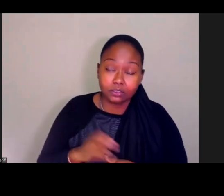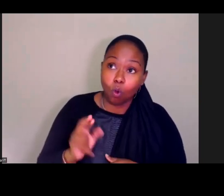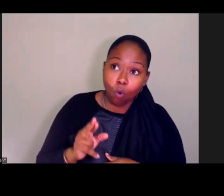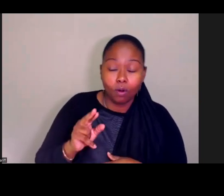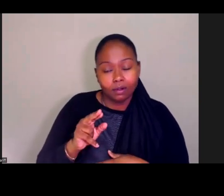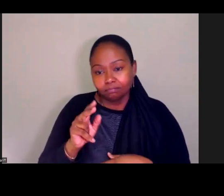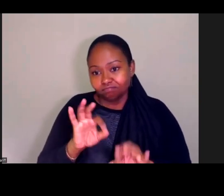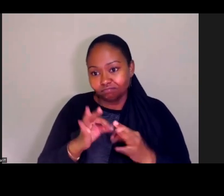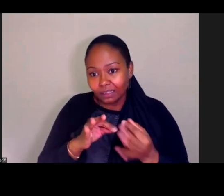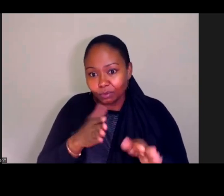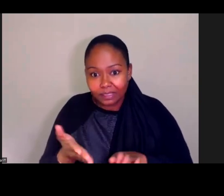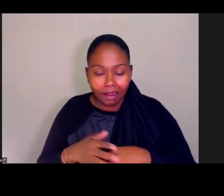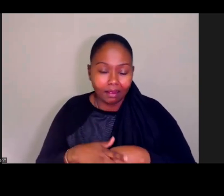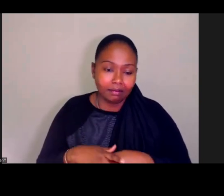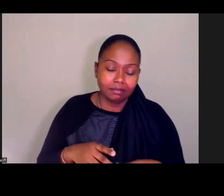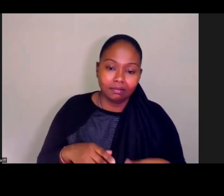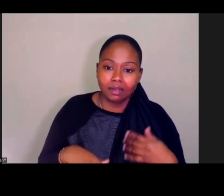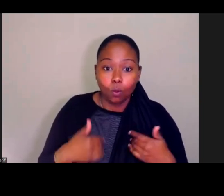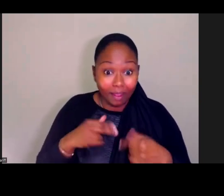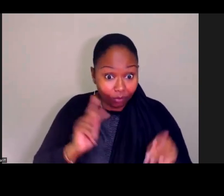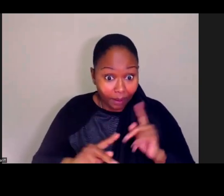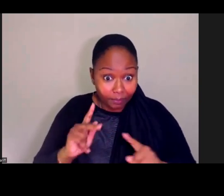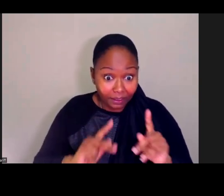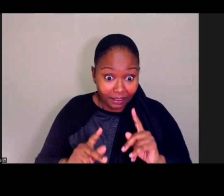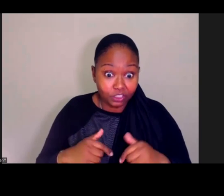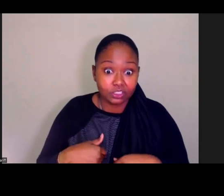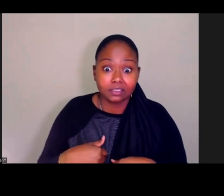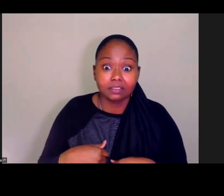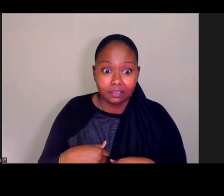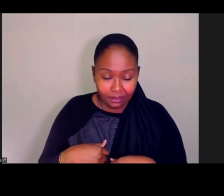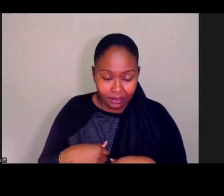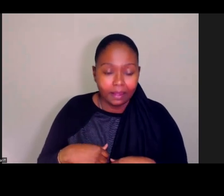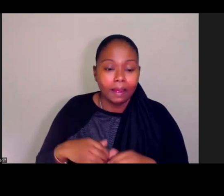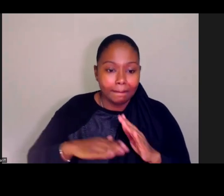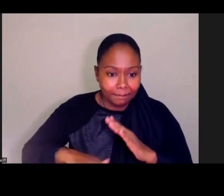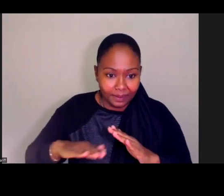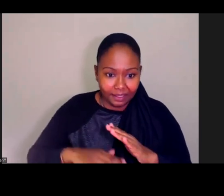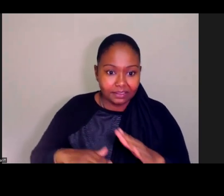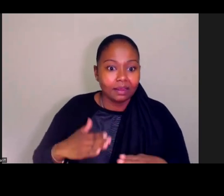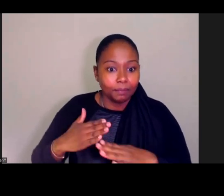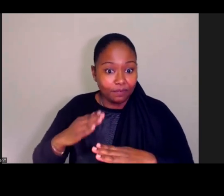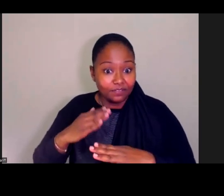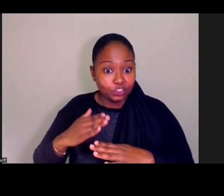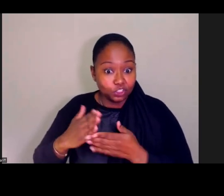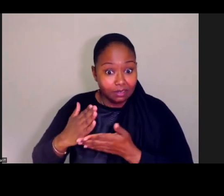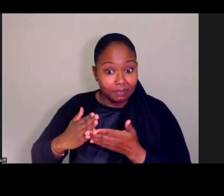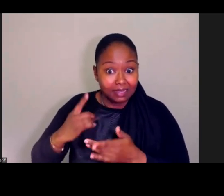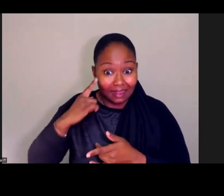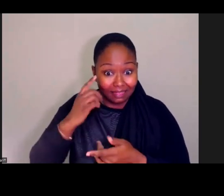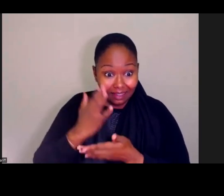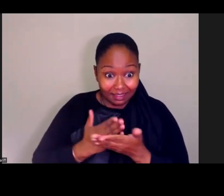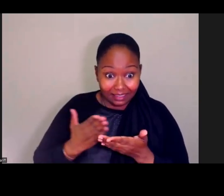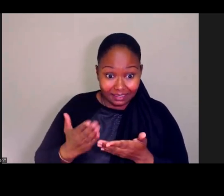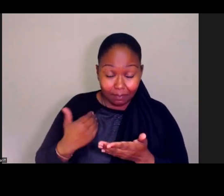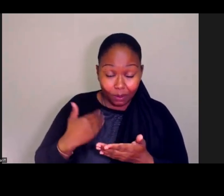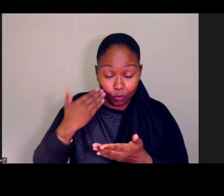Um, we also have a population-based prevention piece. And I think that that's also something we all know, the incredibly high